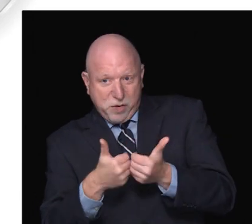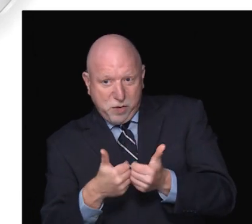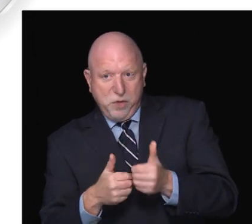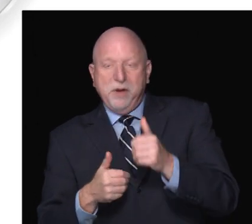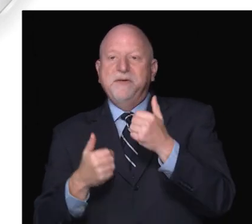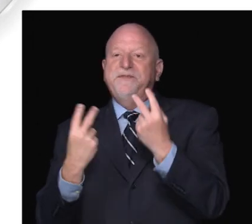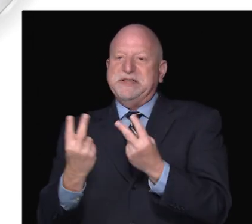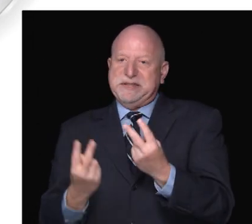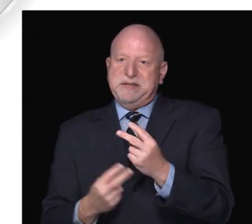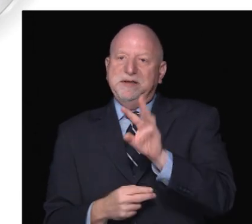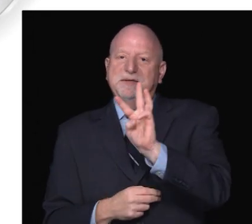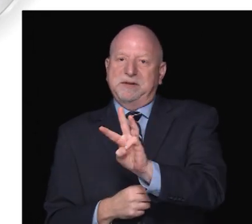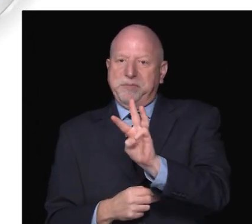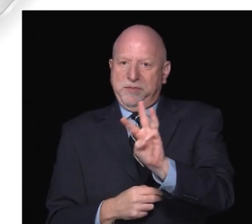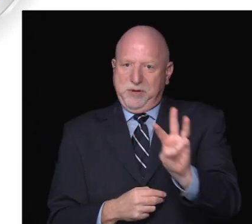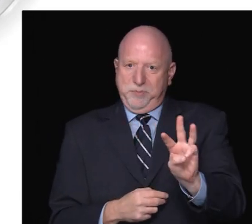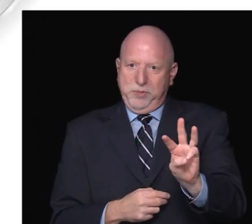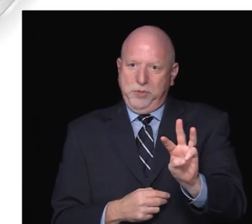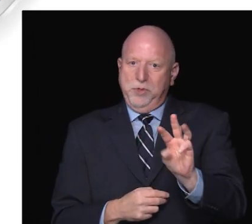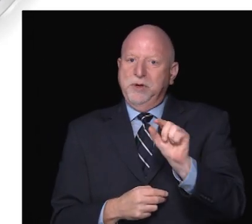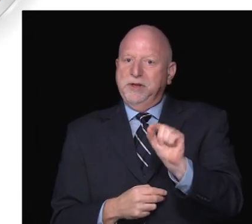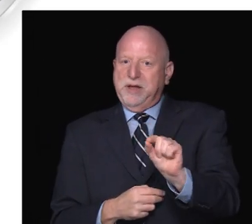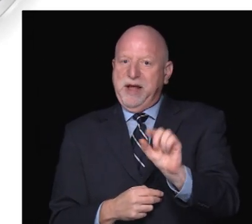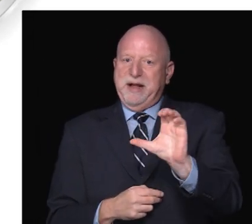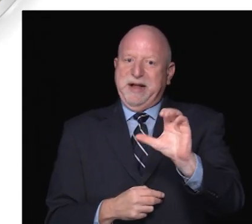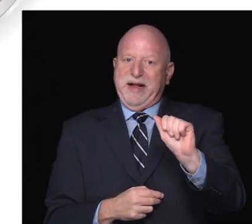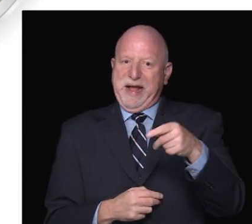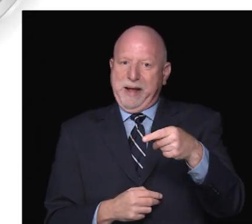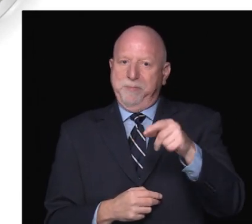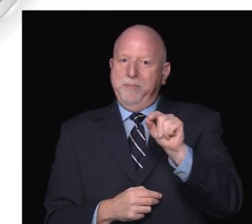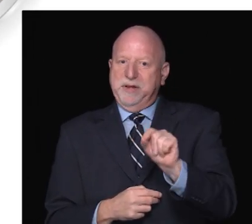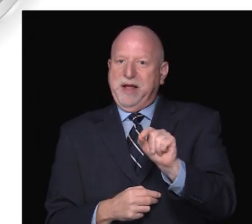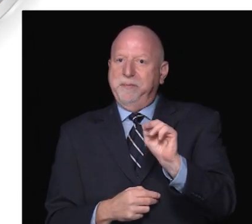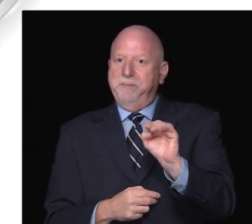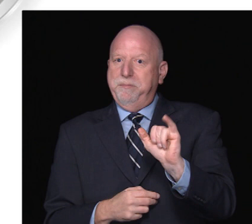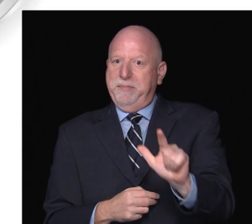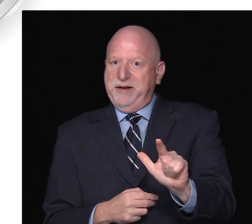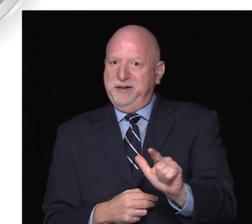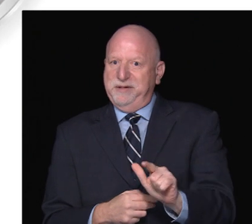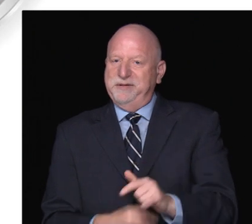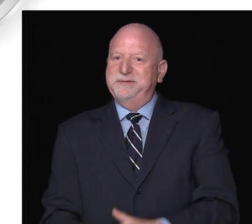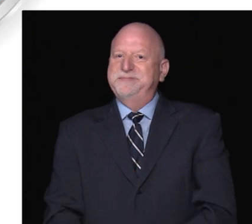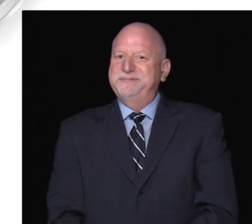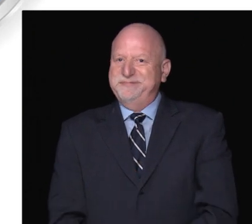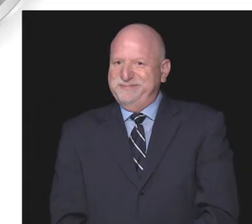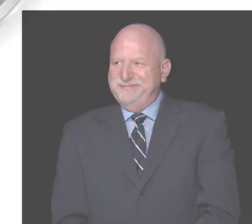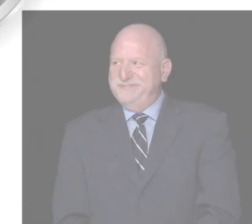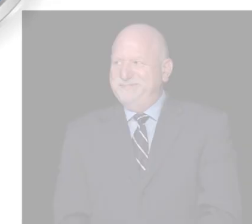individuals succeed, visit www.cap.mil.